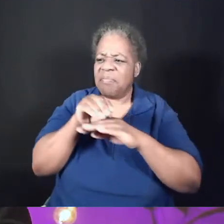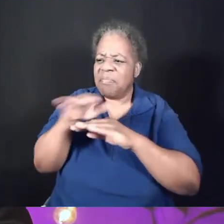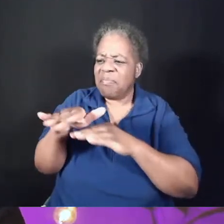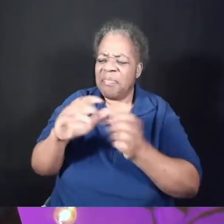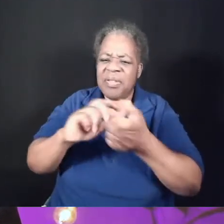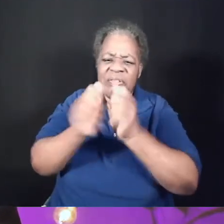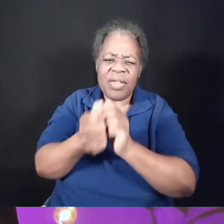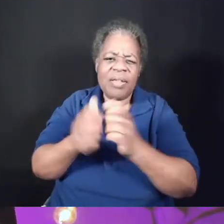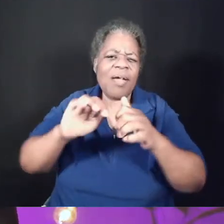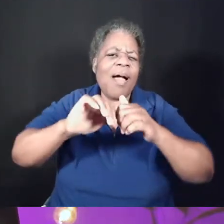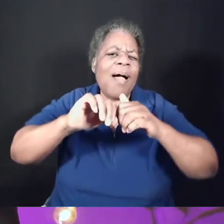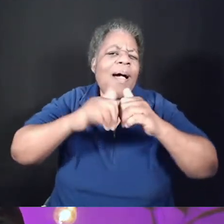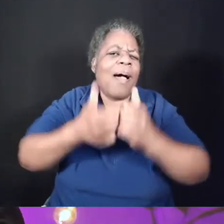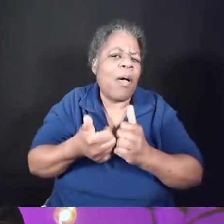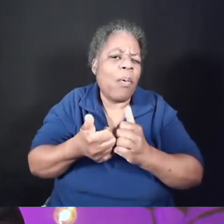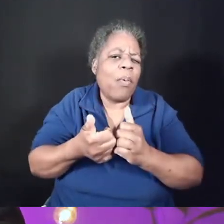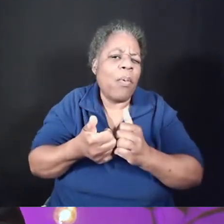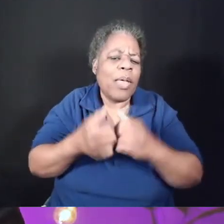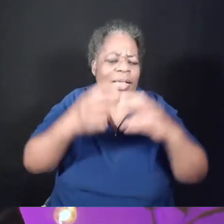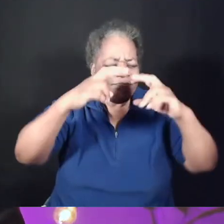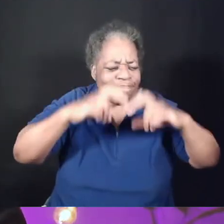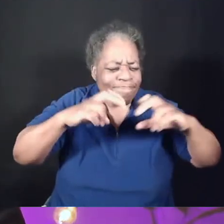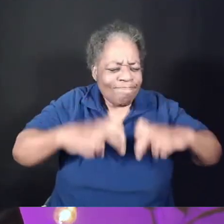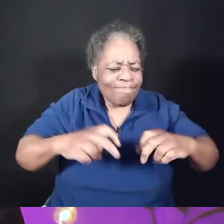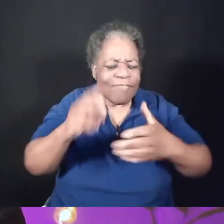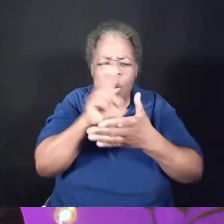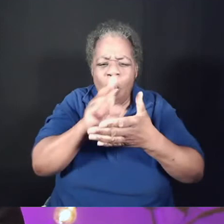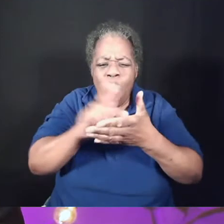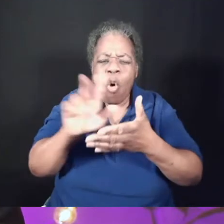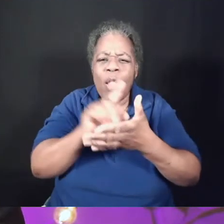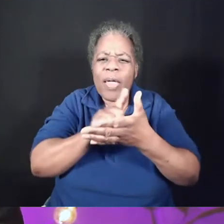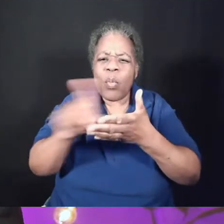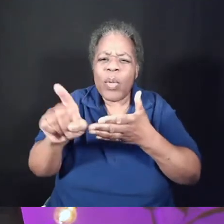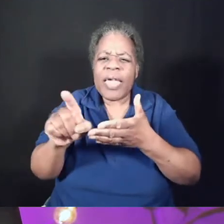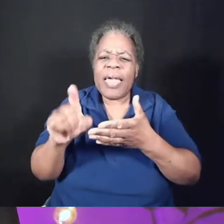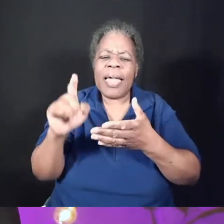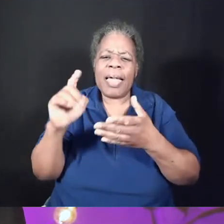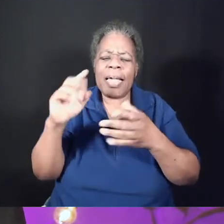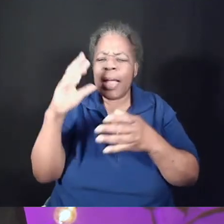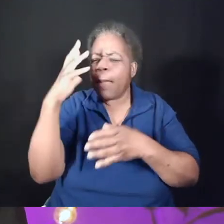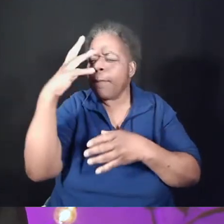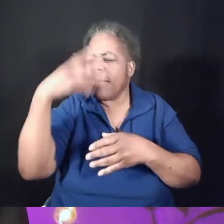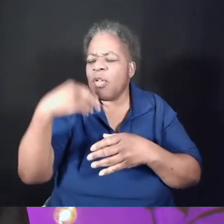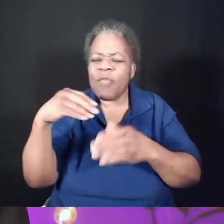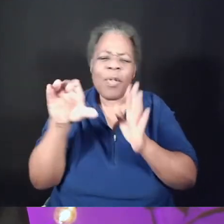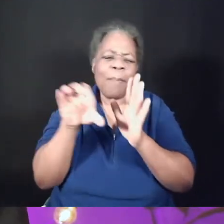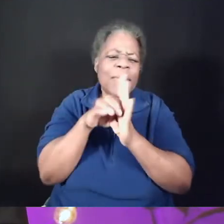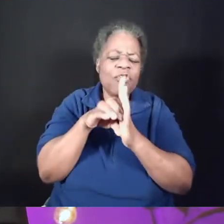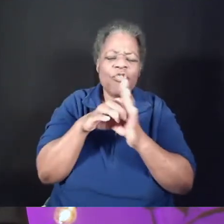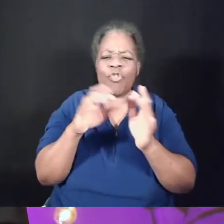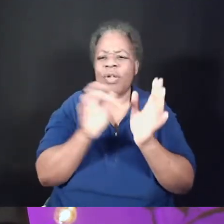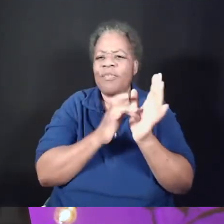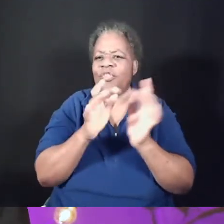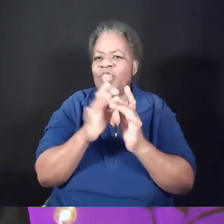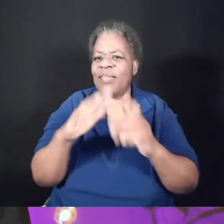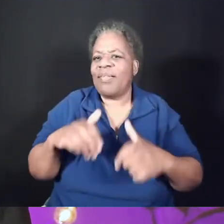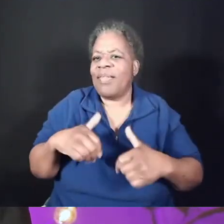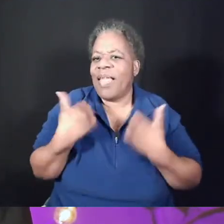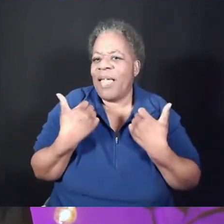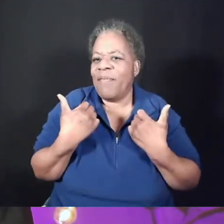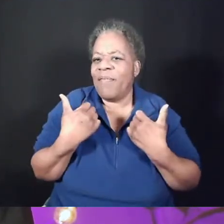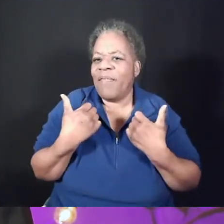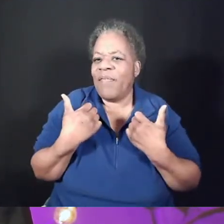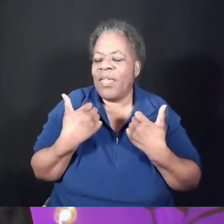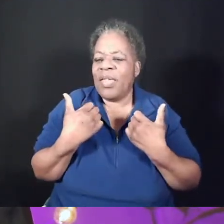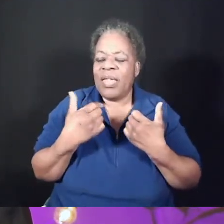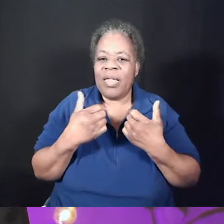Because in examining the events of Holy Week, we have this beautiful, condensed playbook of Jesus' life. You know, how did he treat people?